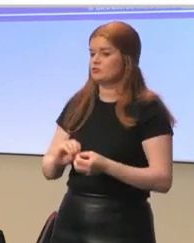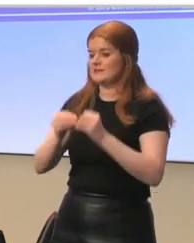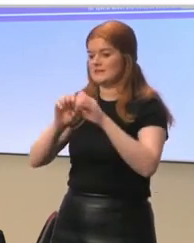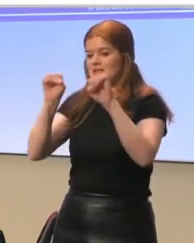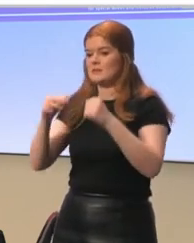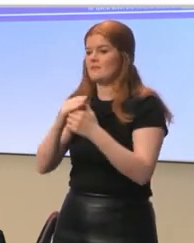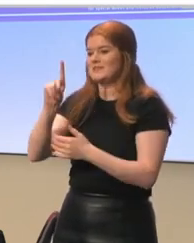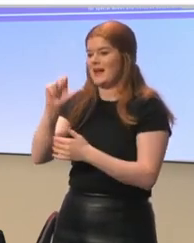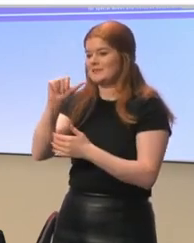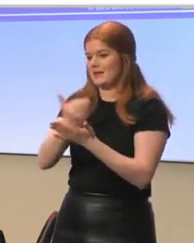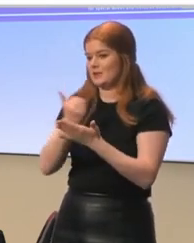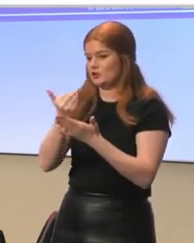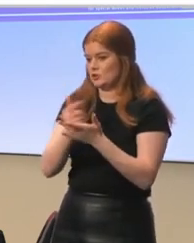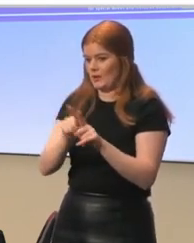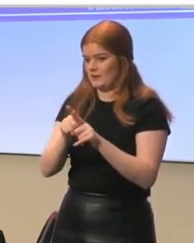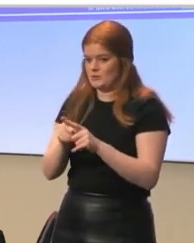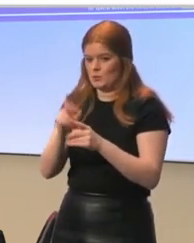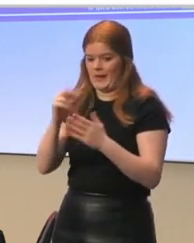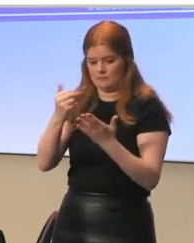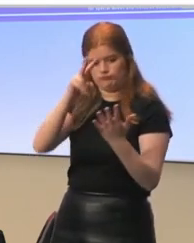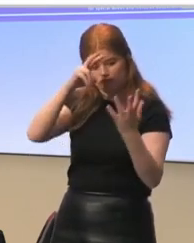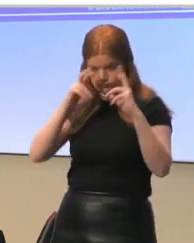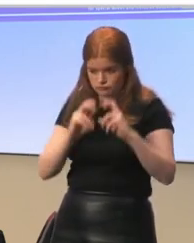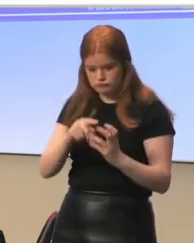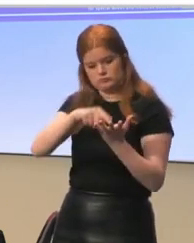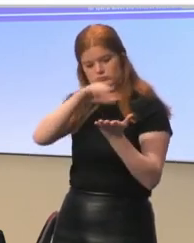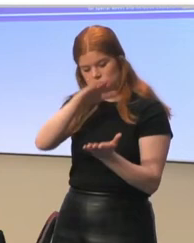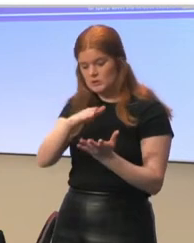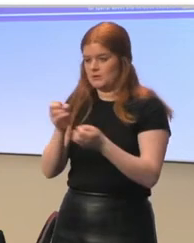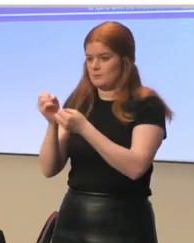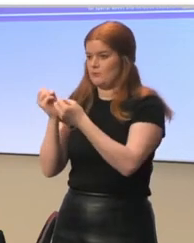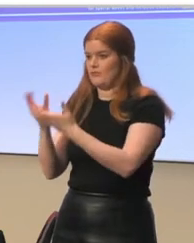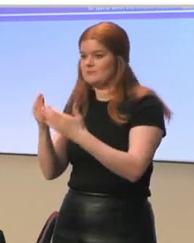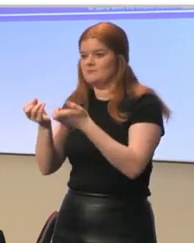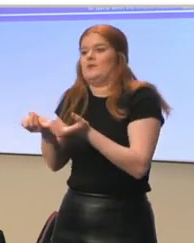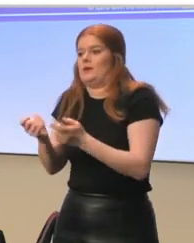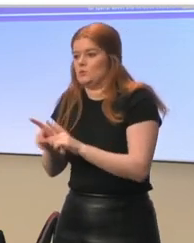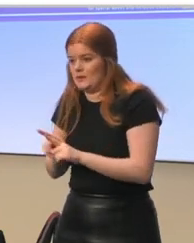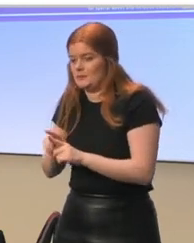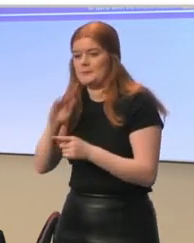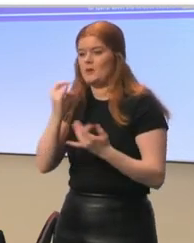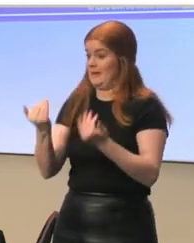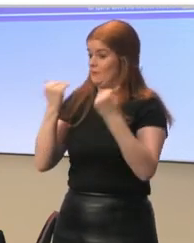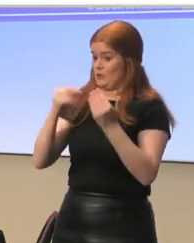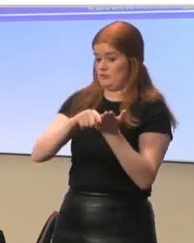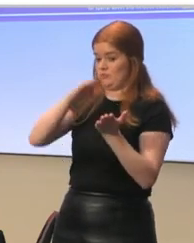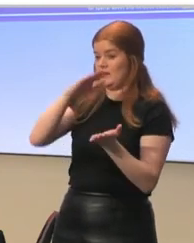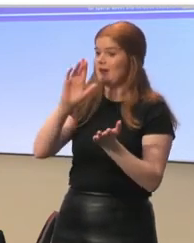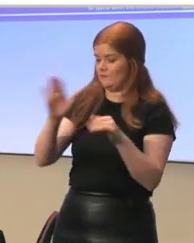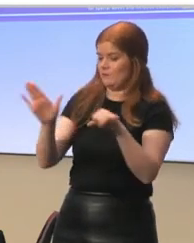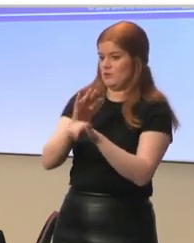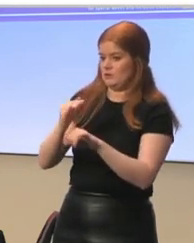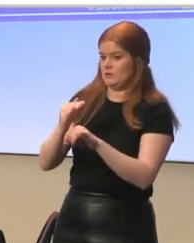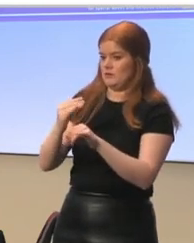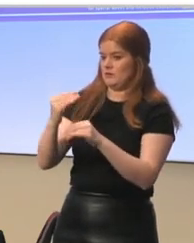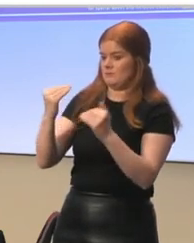data collection to provide feedback. That means that data can actually inform the